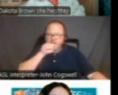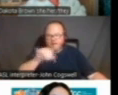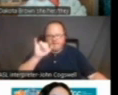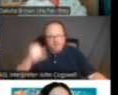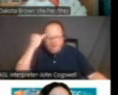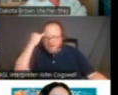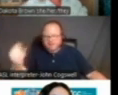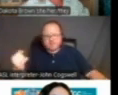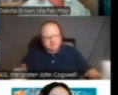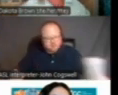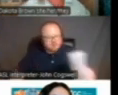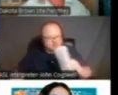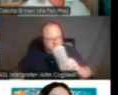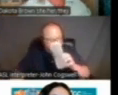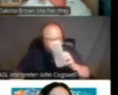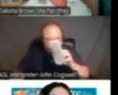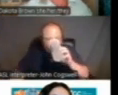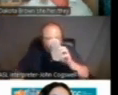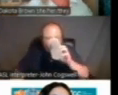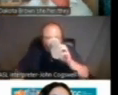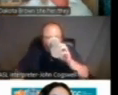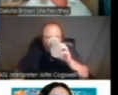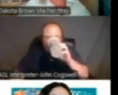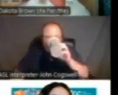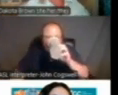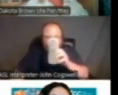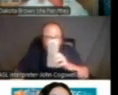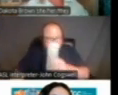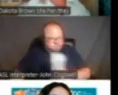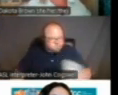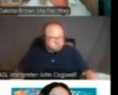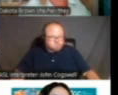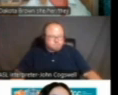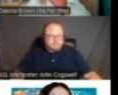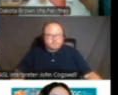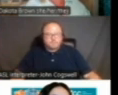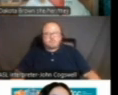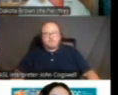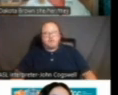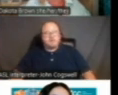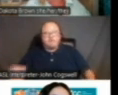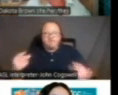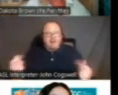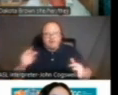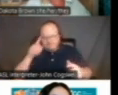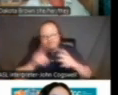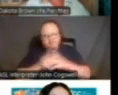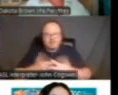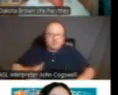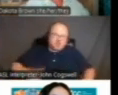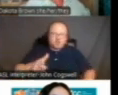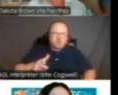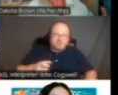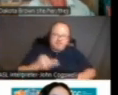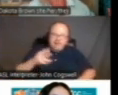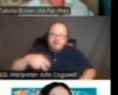spontaneous, you know, shoot from the hip. I don't like gun metaphors, but shooting from the hip, you